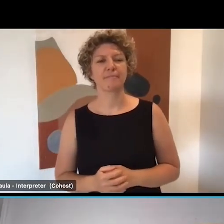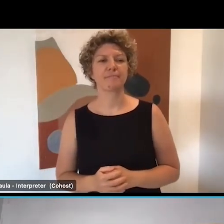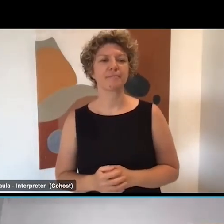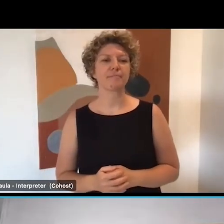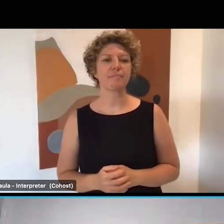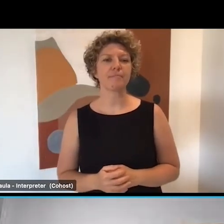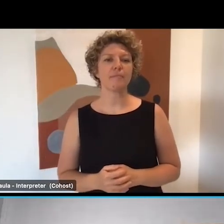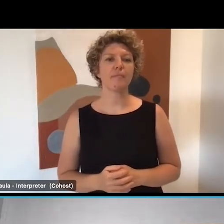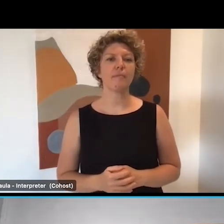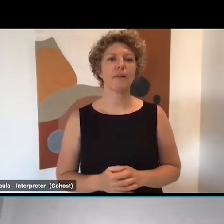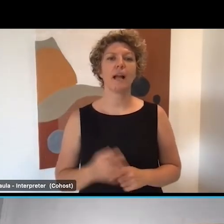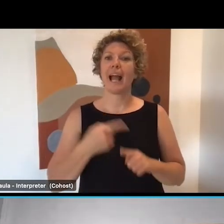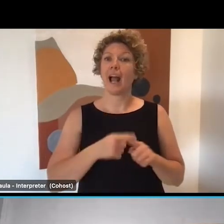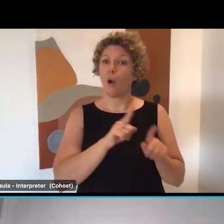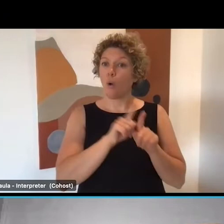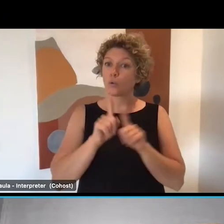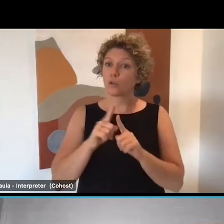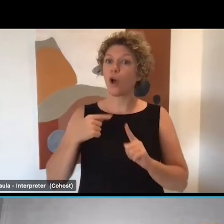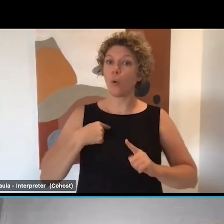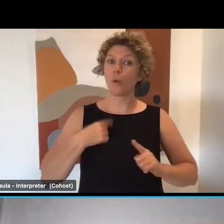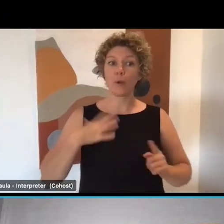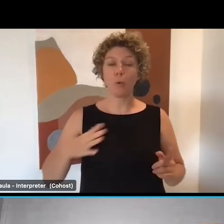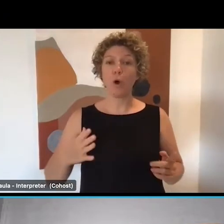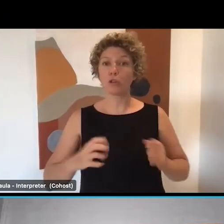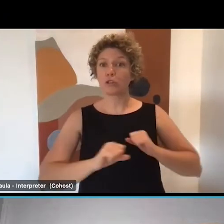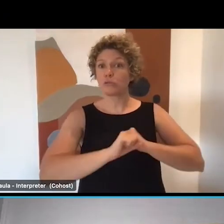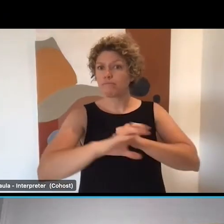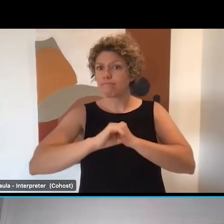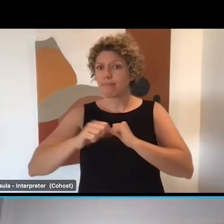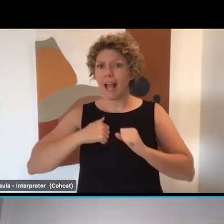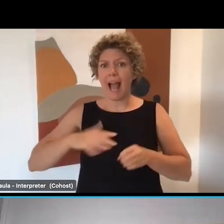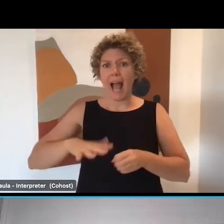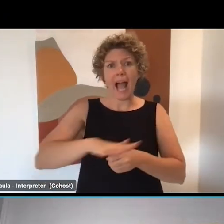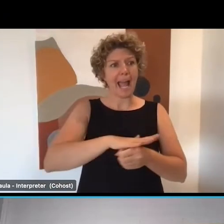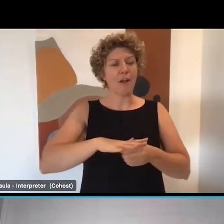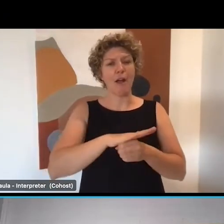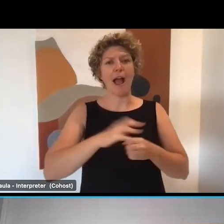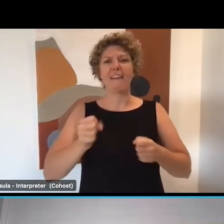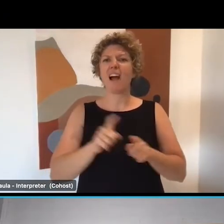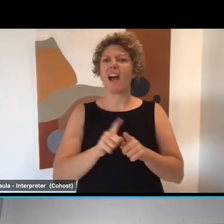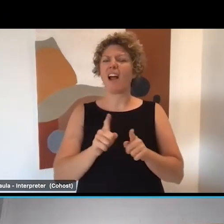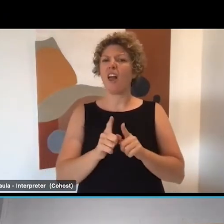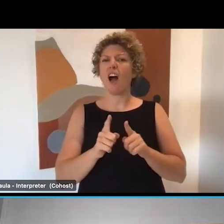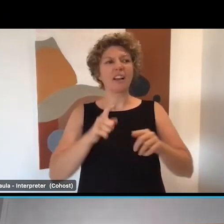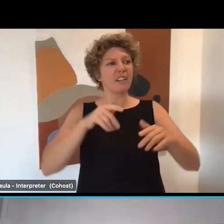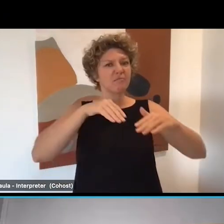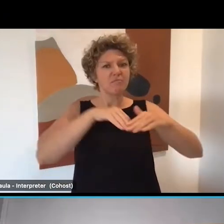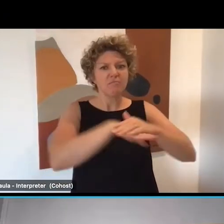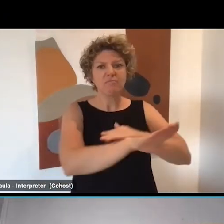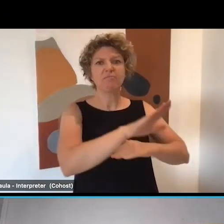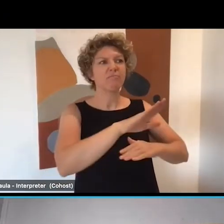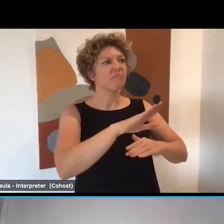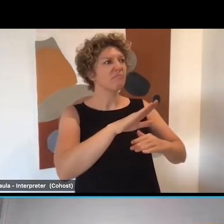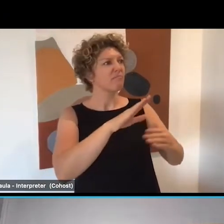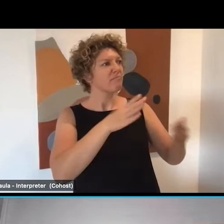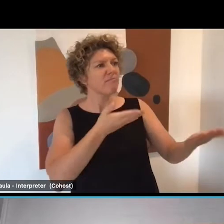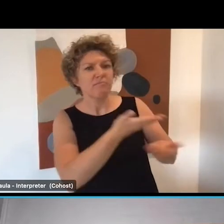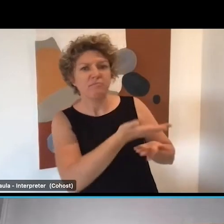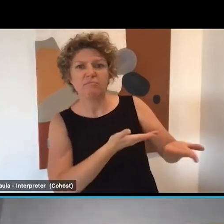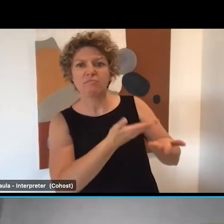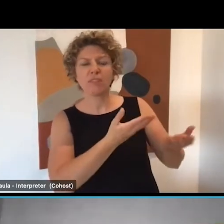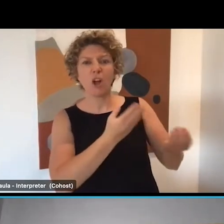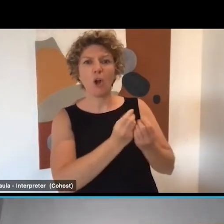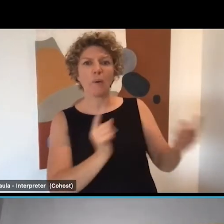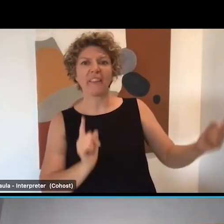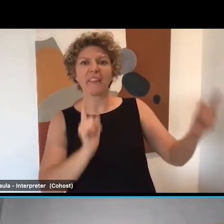hub, which employers have advocated for in her region, a proposal for a shop front where care providers and potential employees can intersect, which